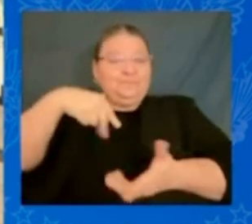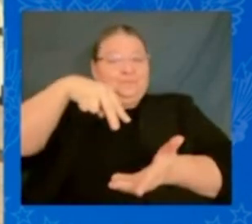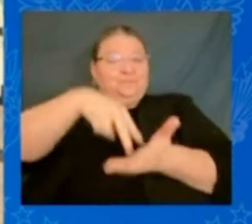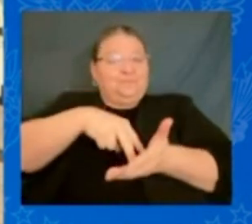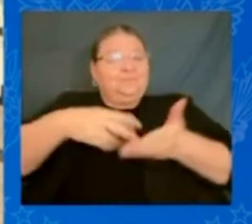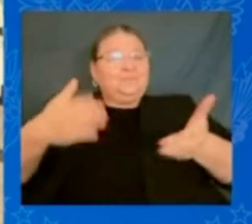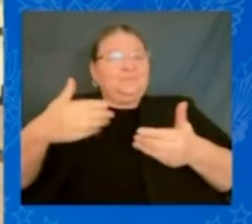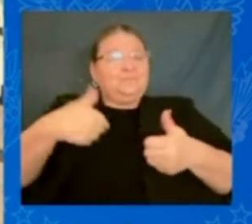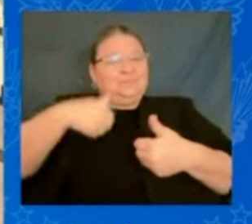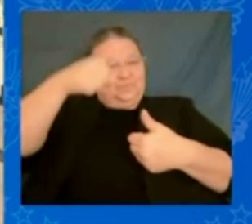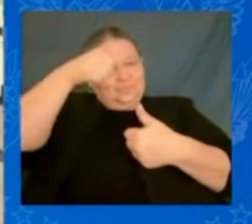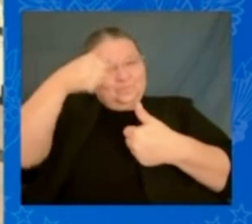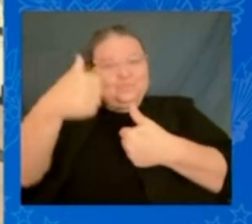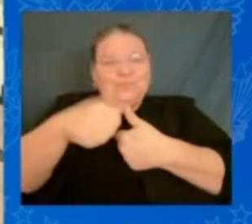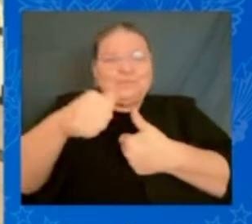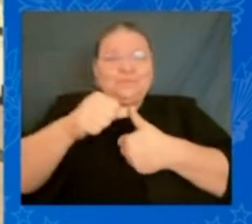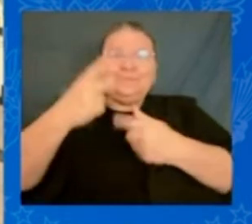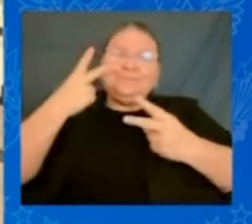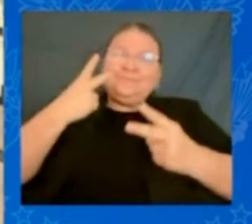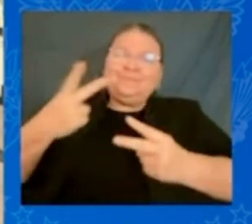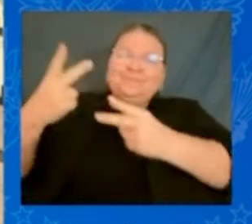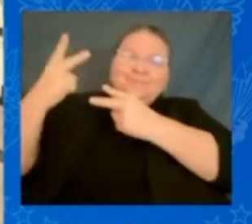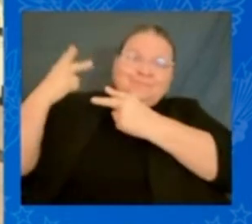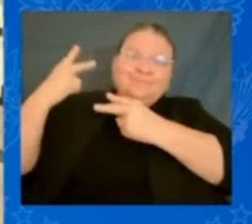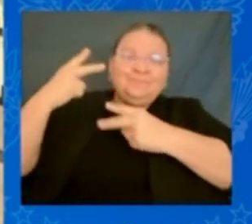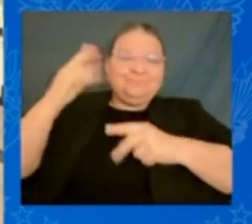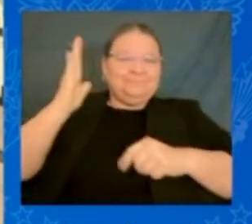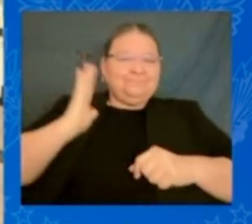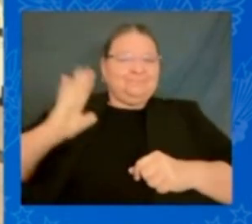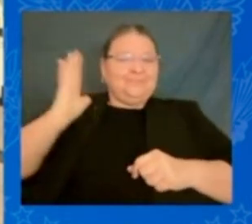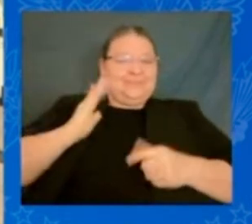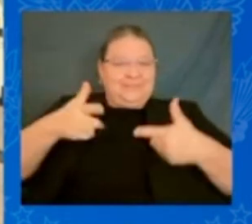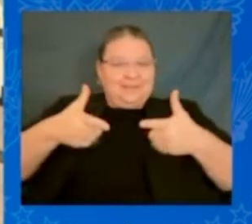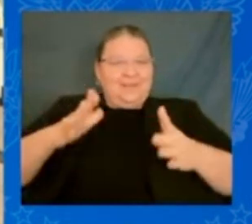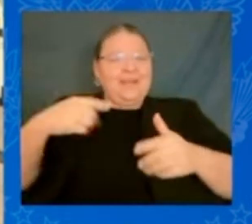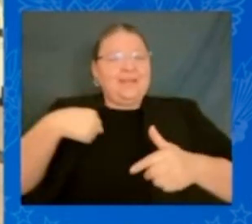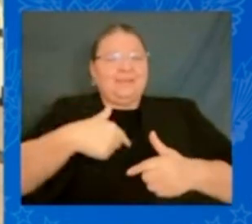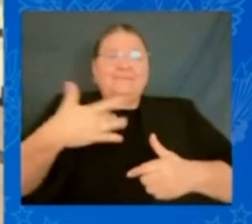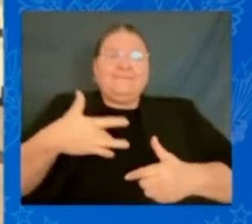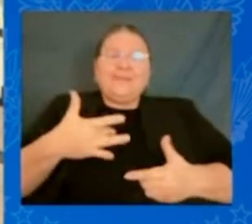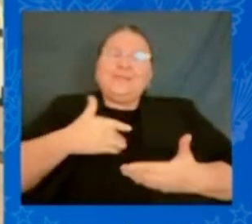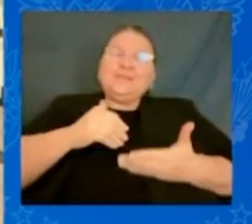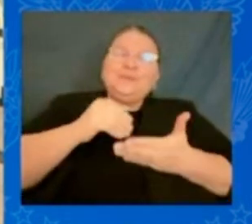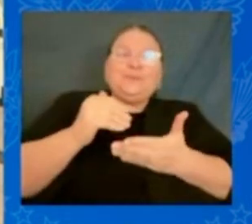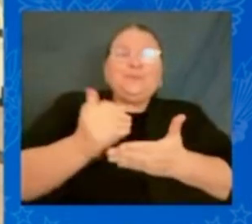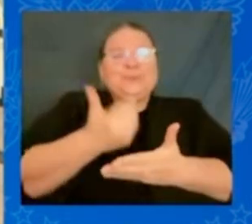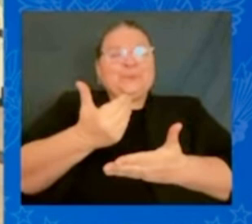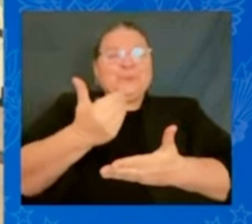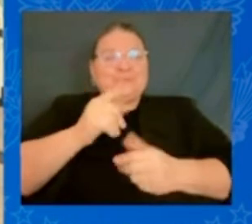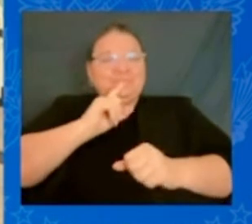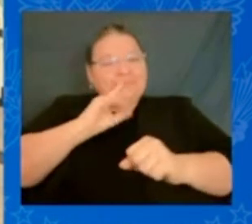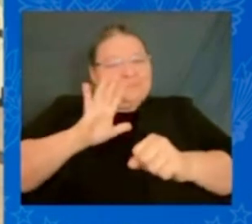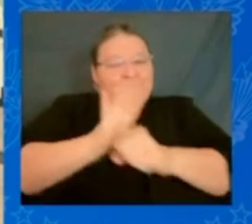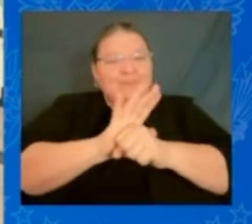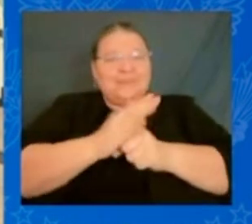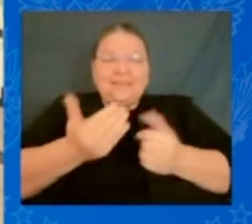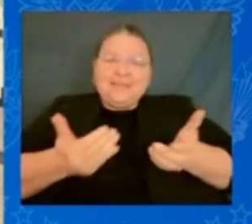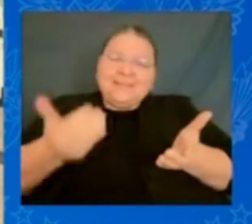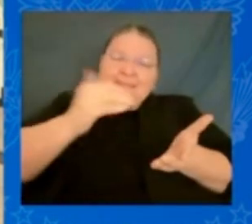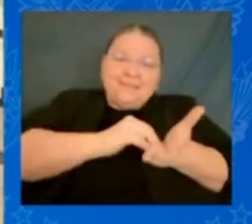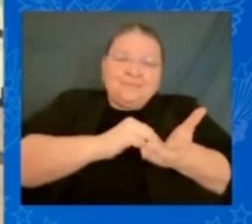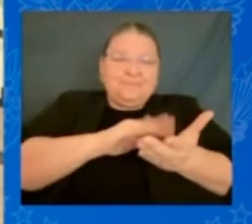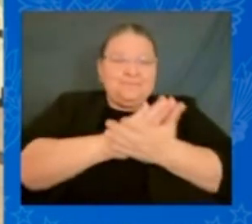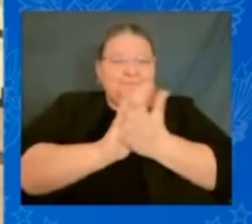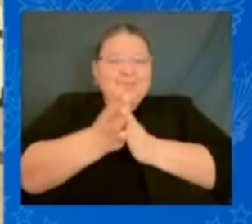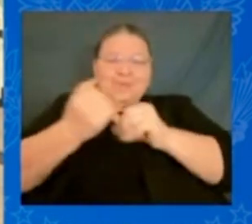past let us all feel renewed to rededicate ourselves and to double down on the vision that John